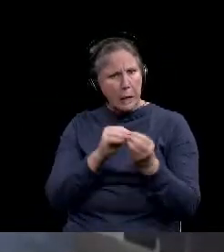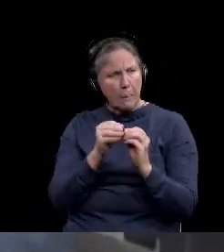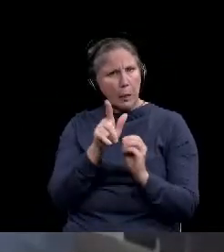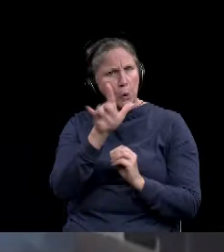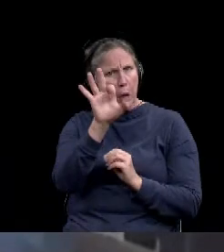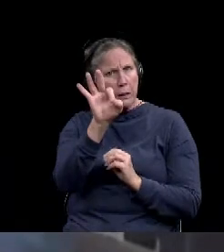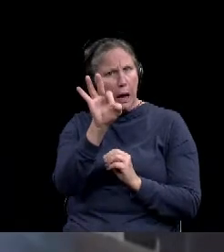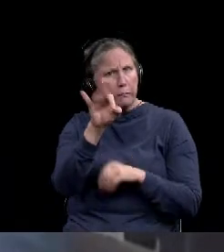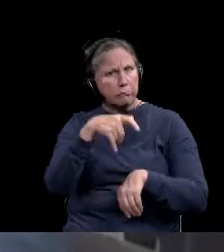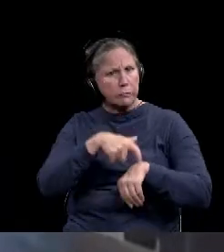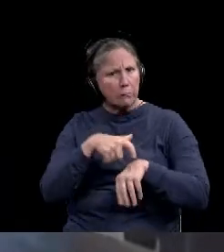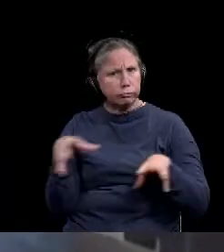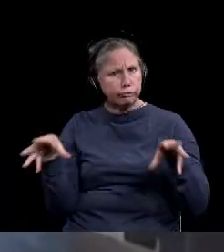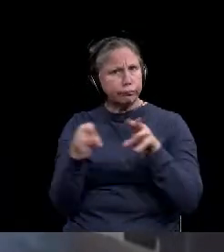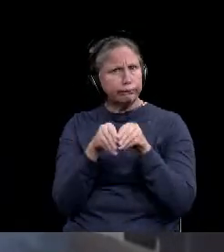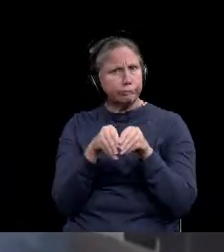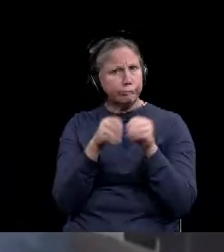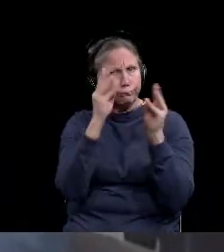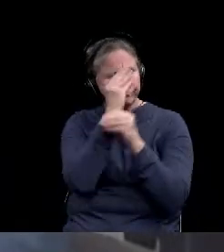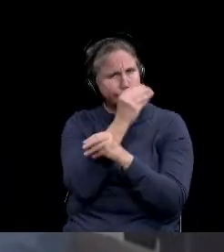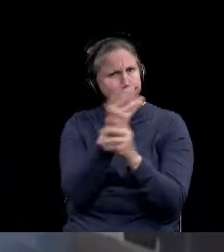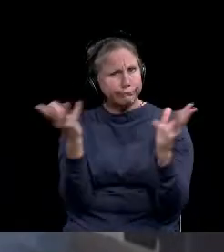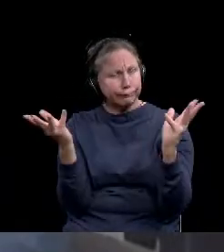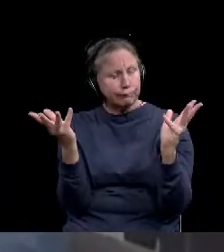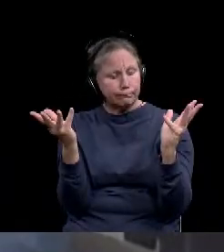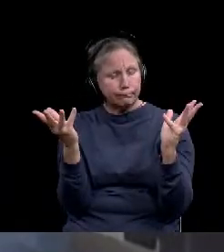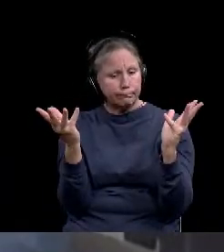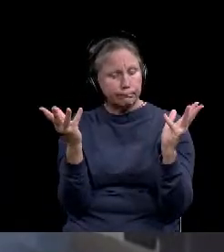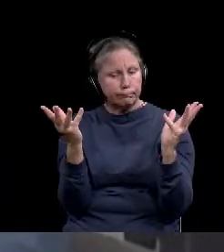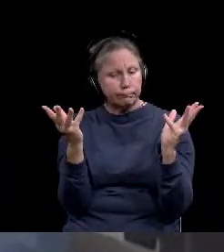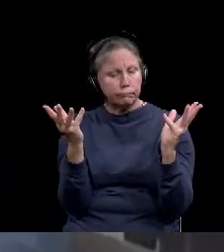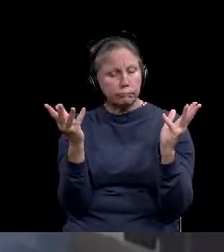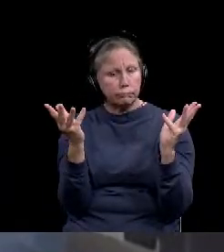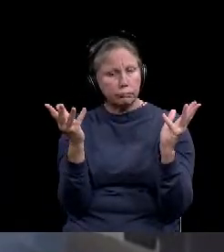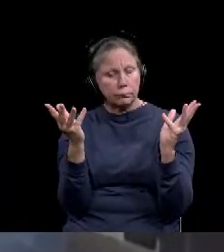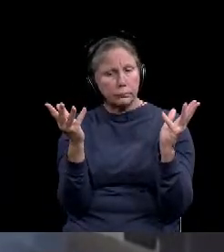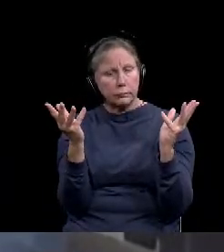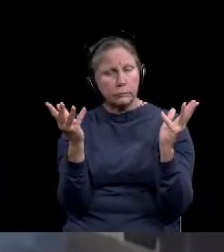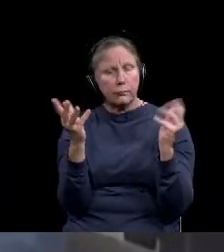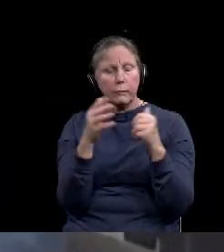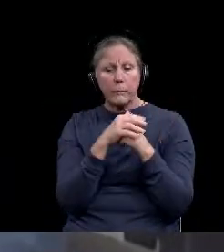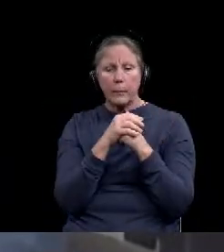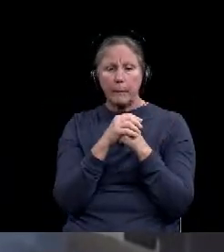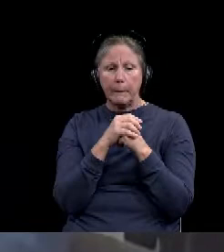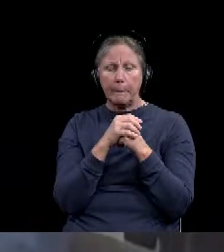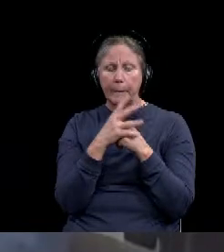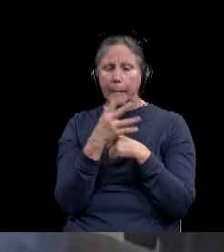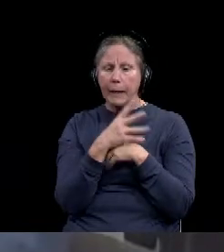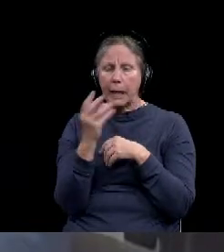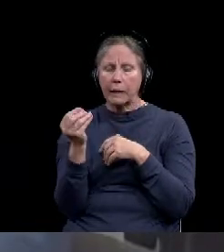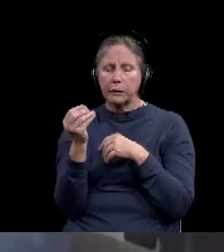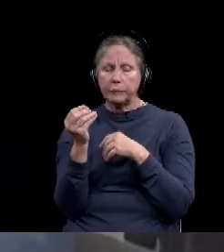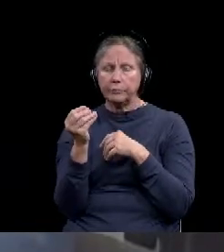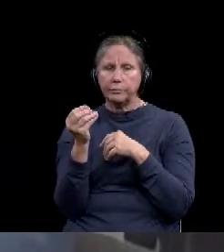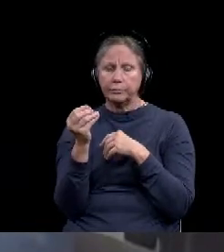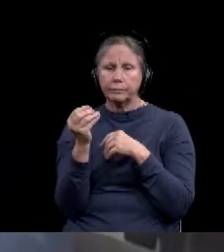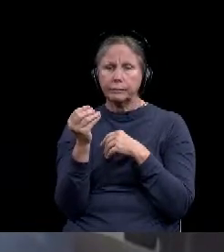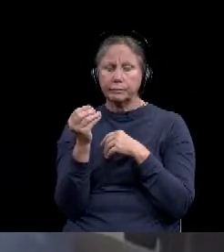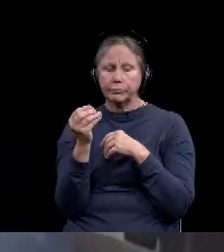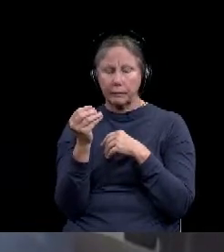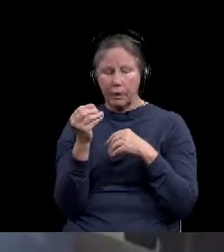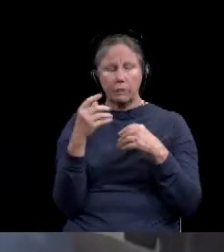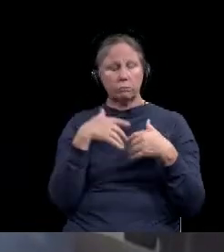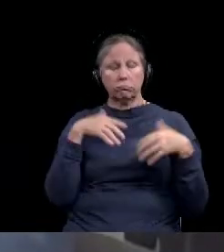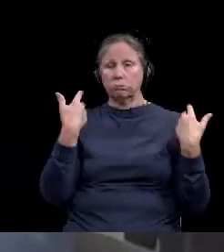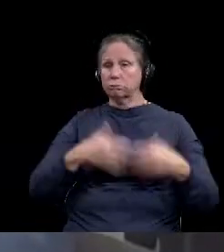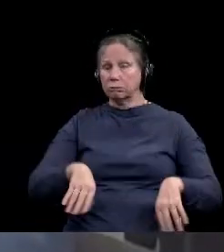press conference that we've had in the conference and it's hard to